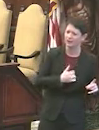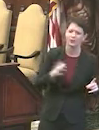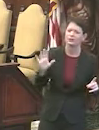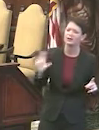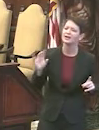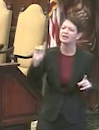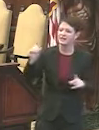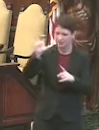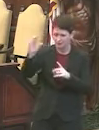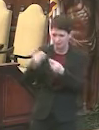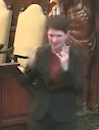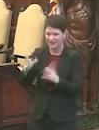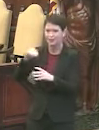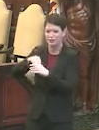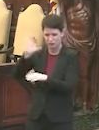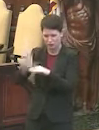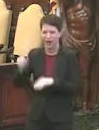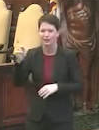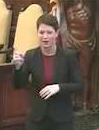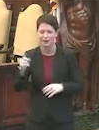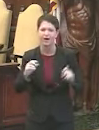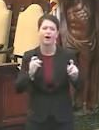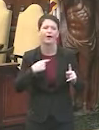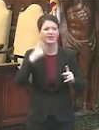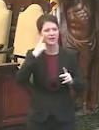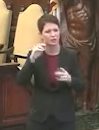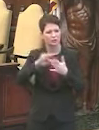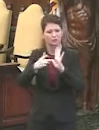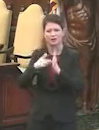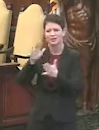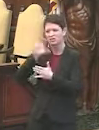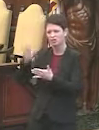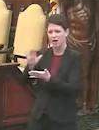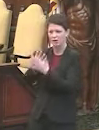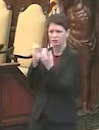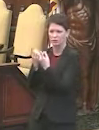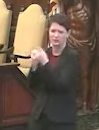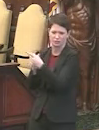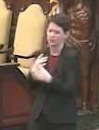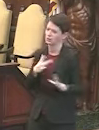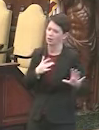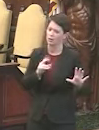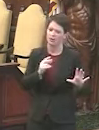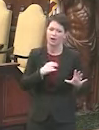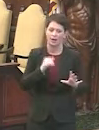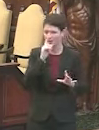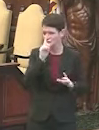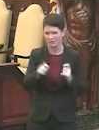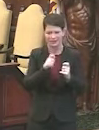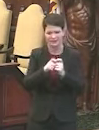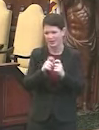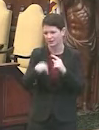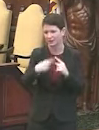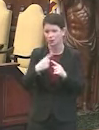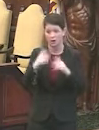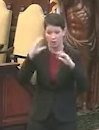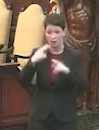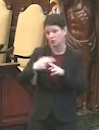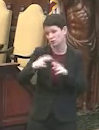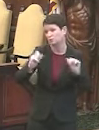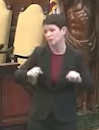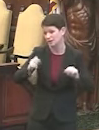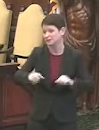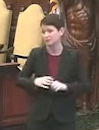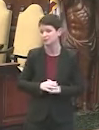okay. Yeah, he's based in Chicago. I thought you were talking about Chicago school district. No, I'm not sure exactly when. Hoping as soon as